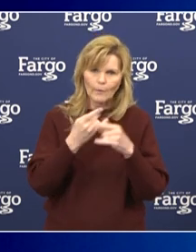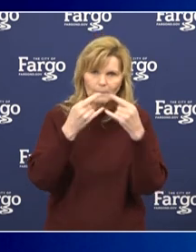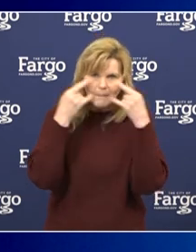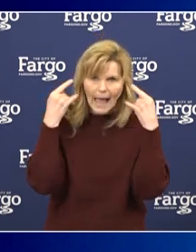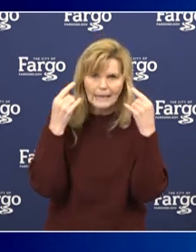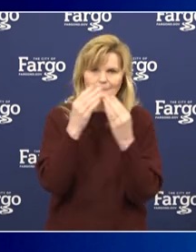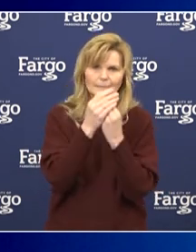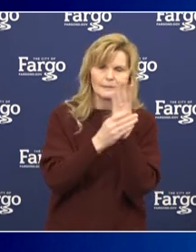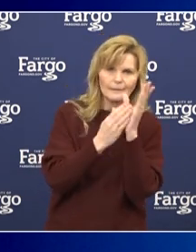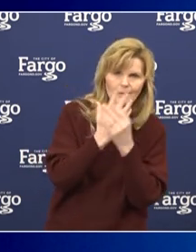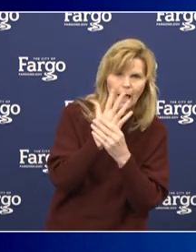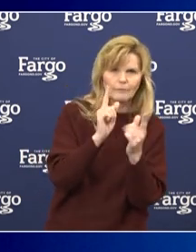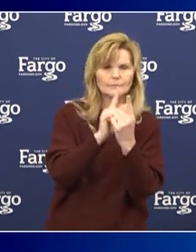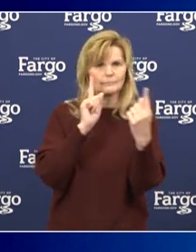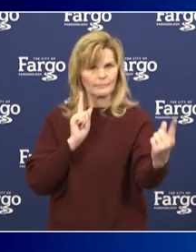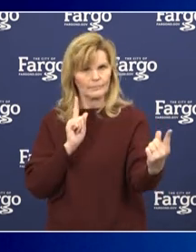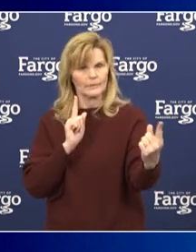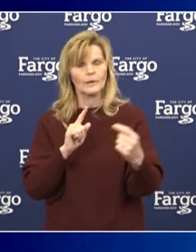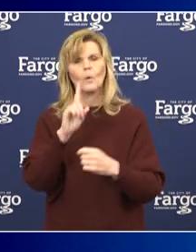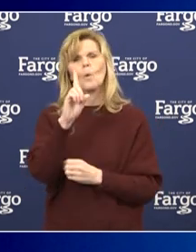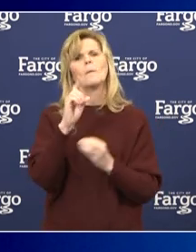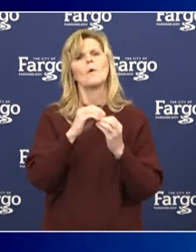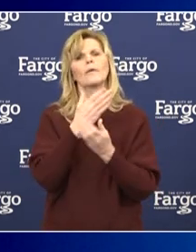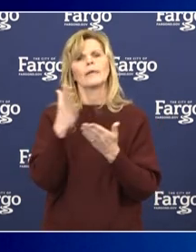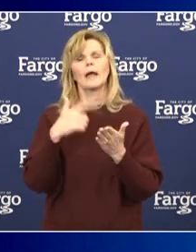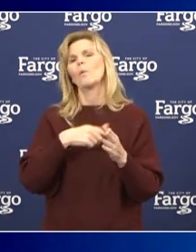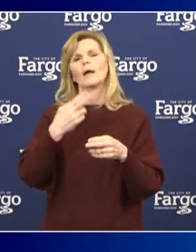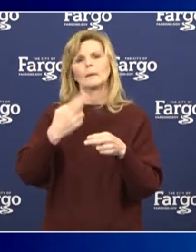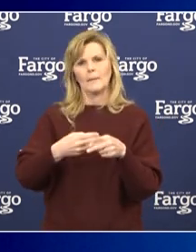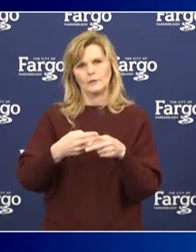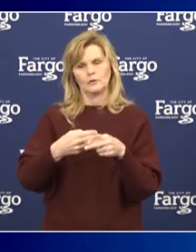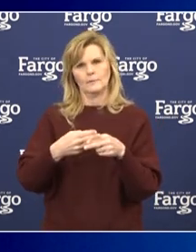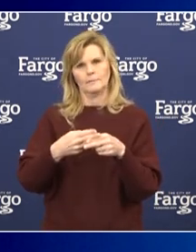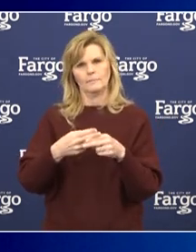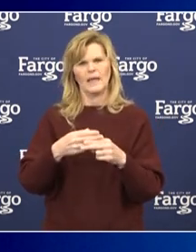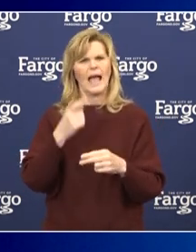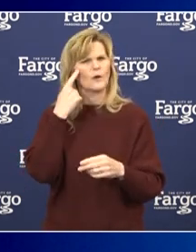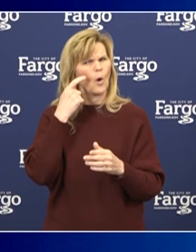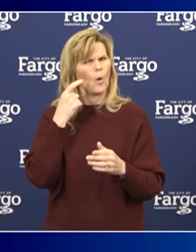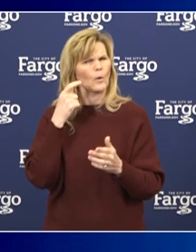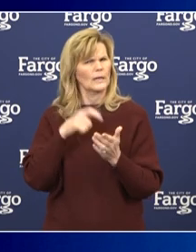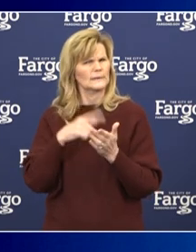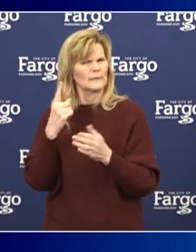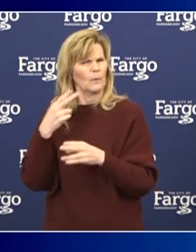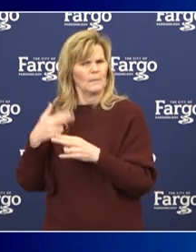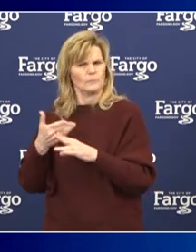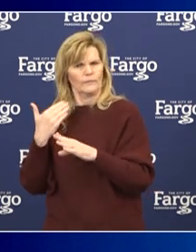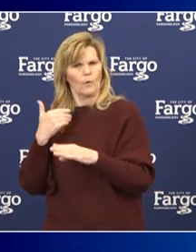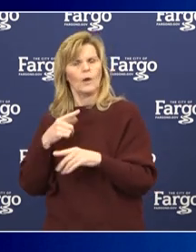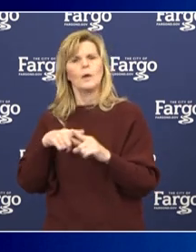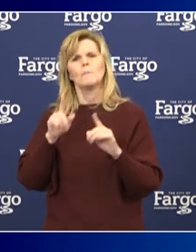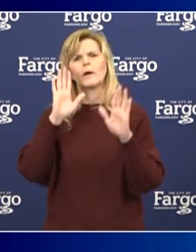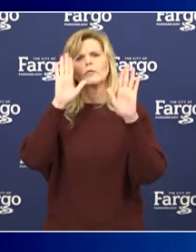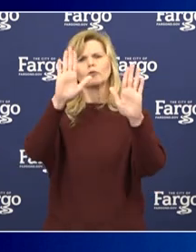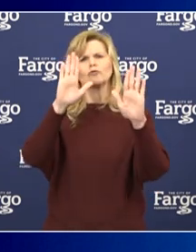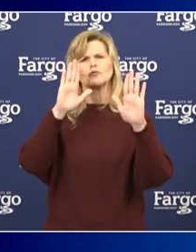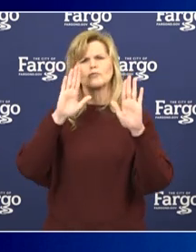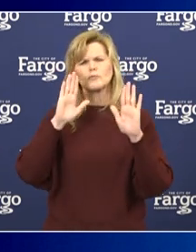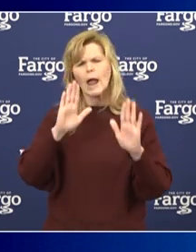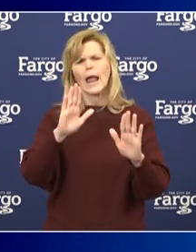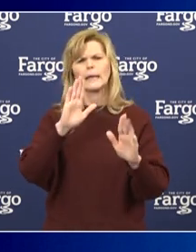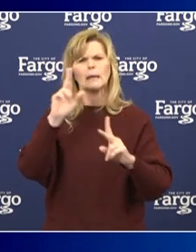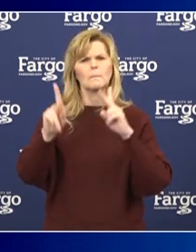one other thing to note that was mentioned a little bit earlier is the great public support